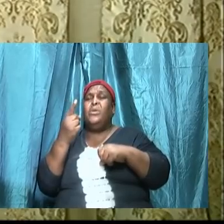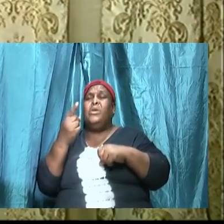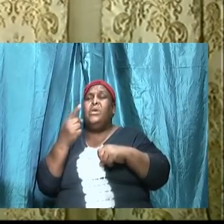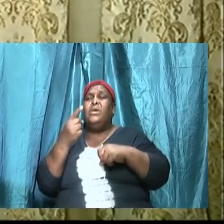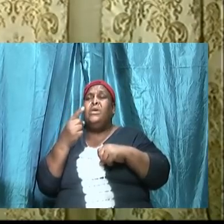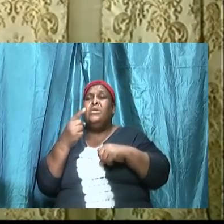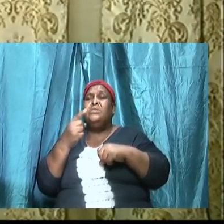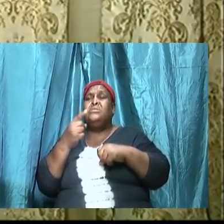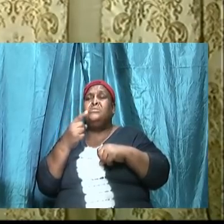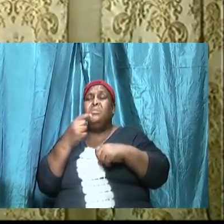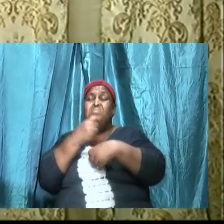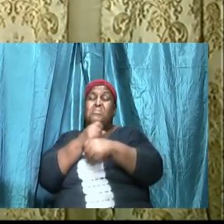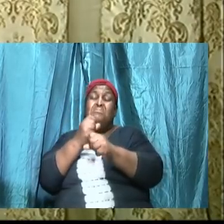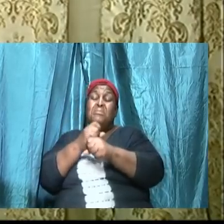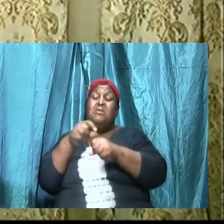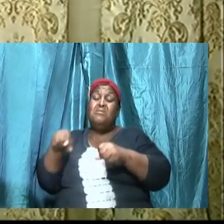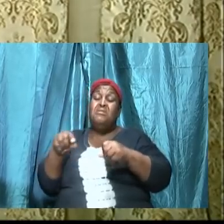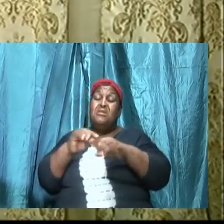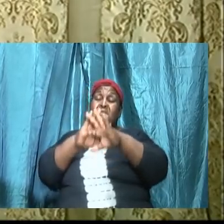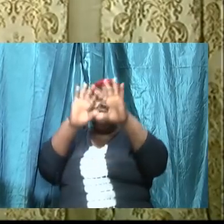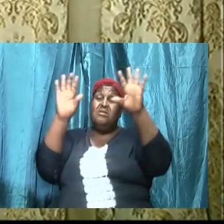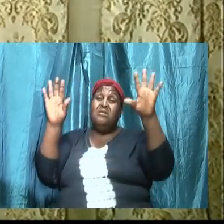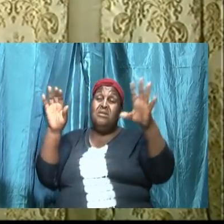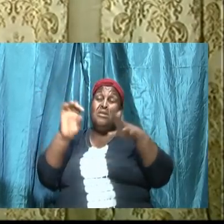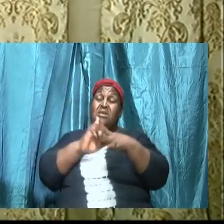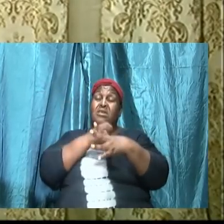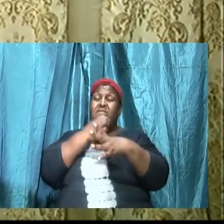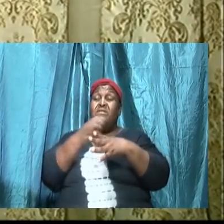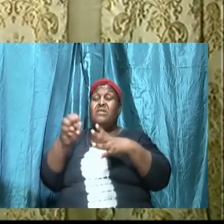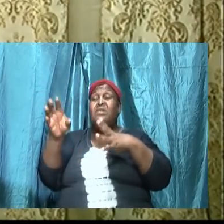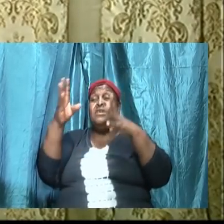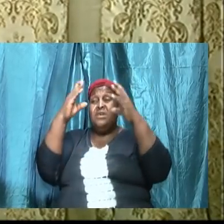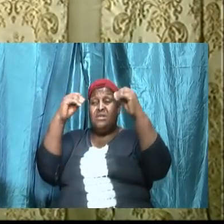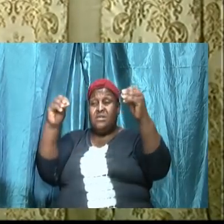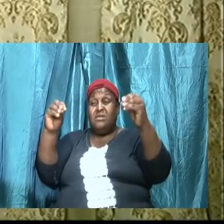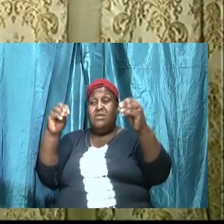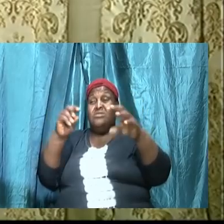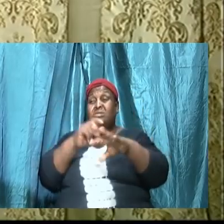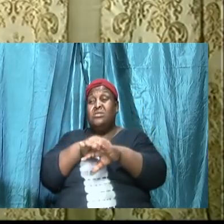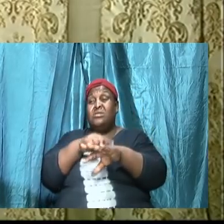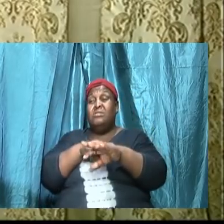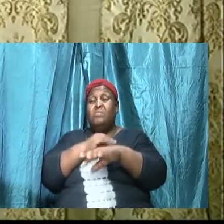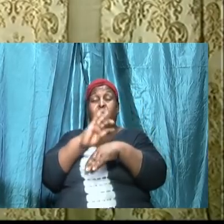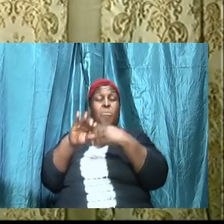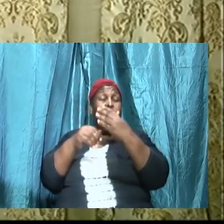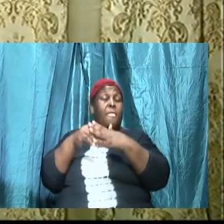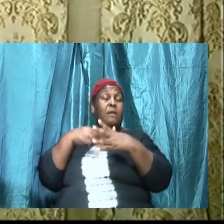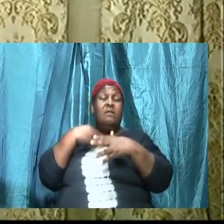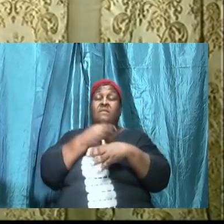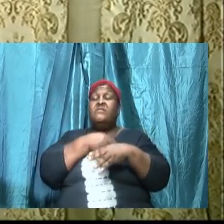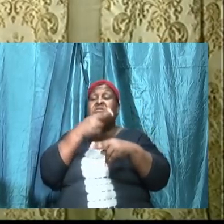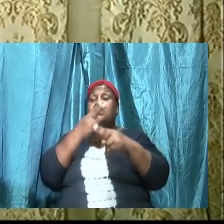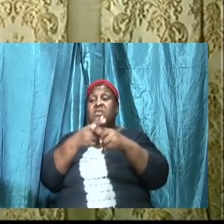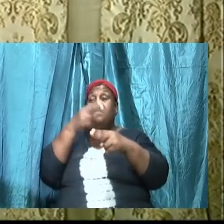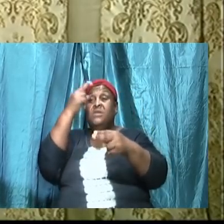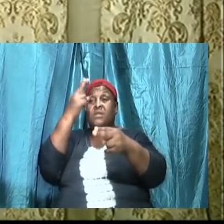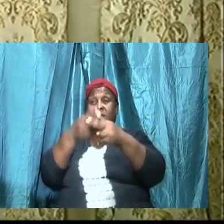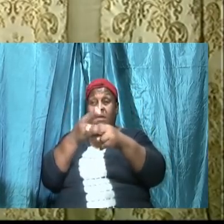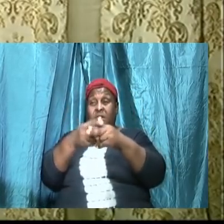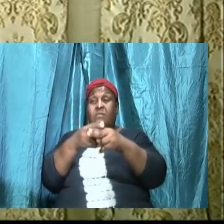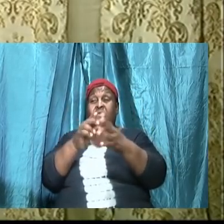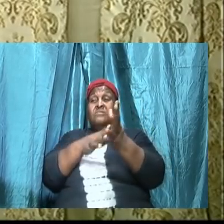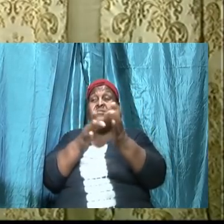teaching session like this, that all of us that names the name of Jesus Christ, we are